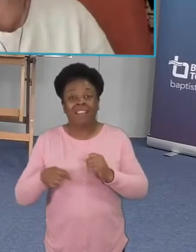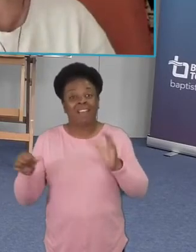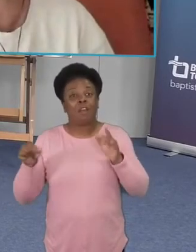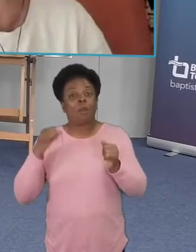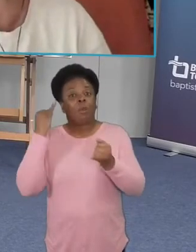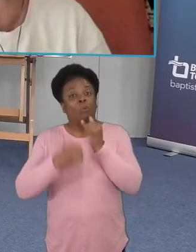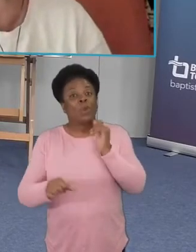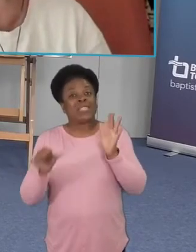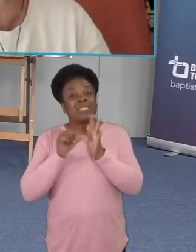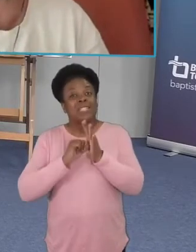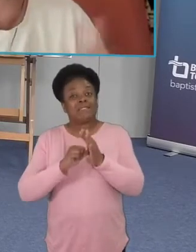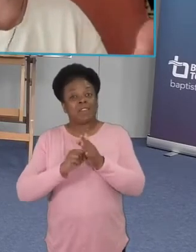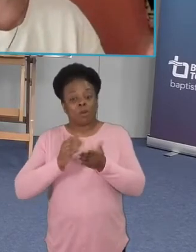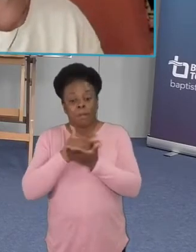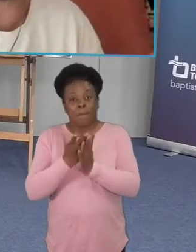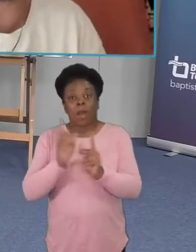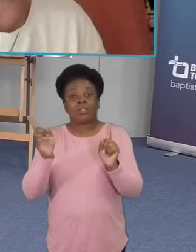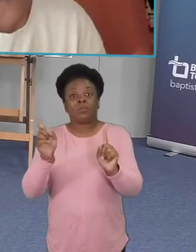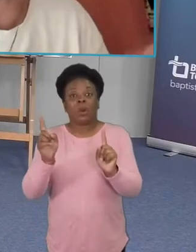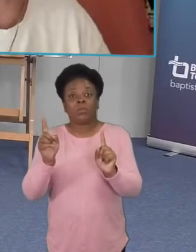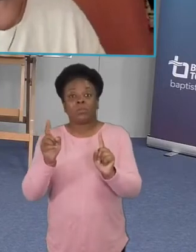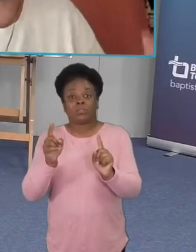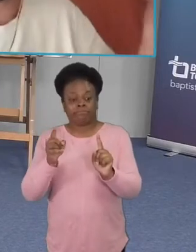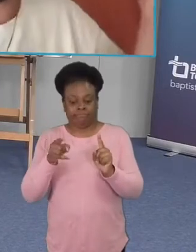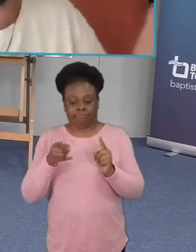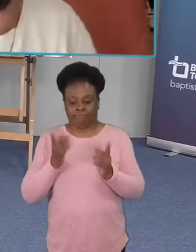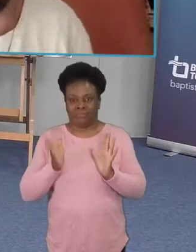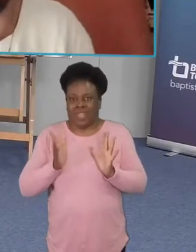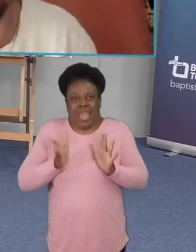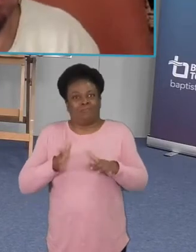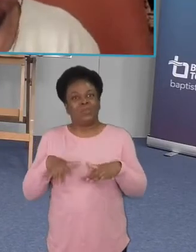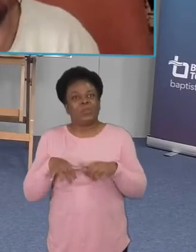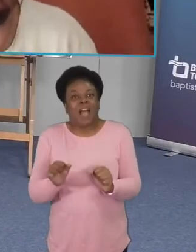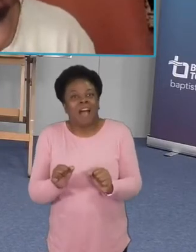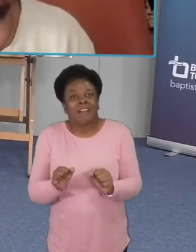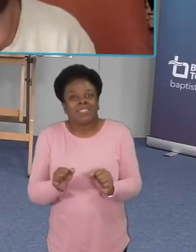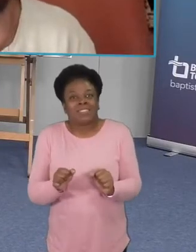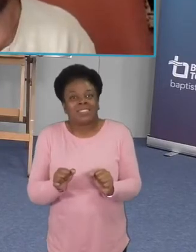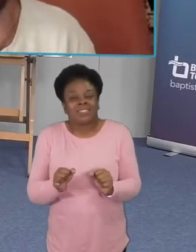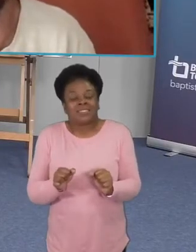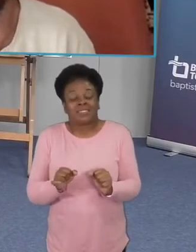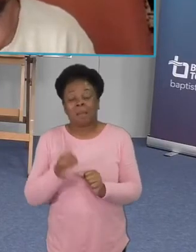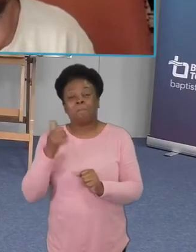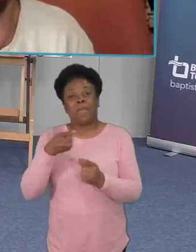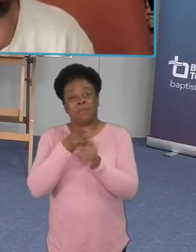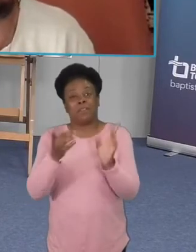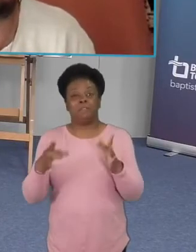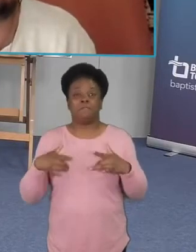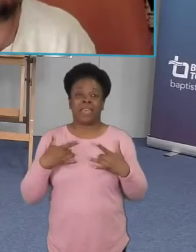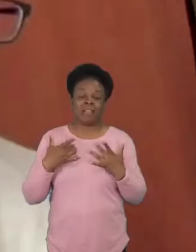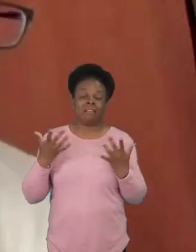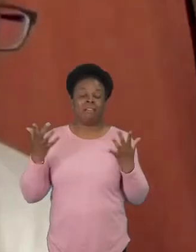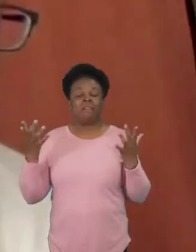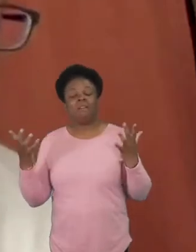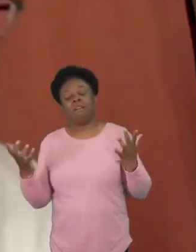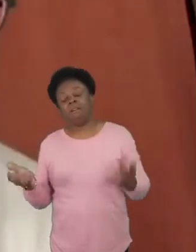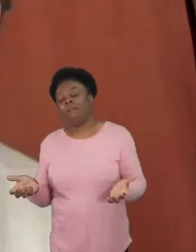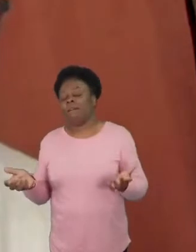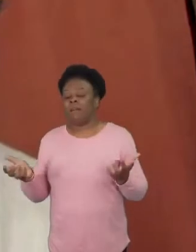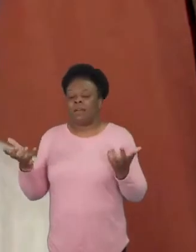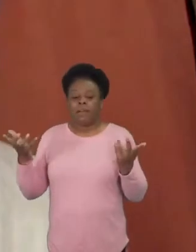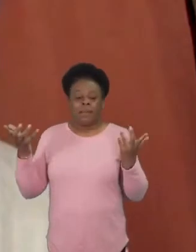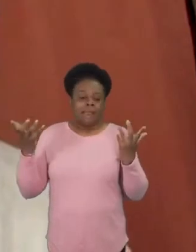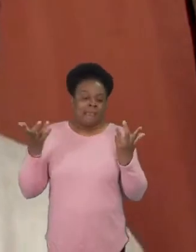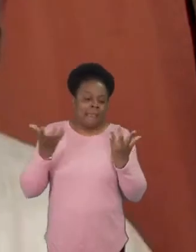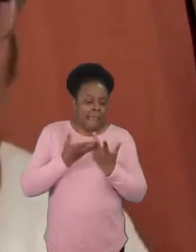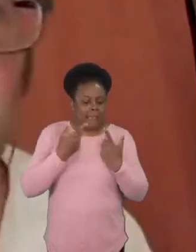it might feel very paralyzing to go you know i don't know how to start something